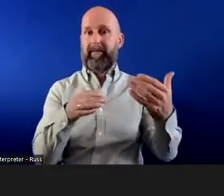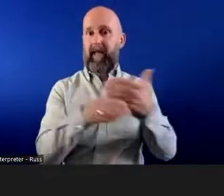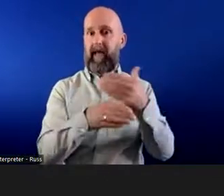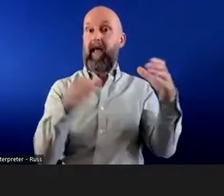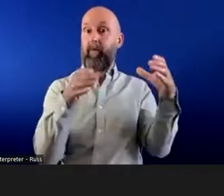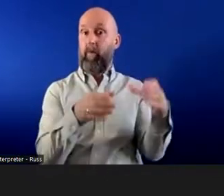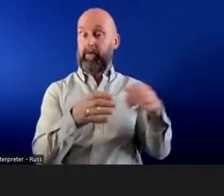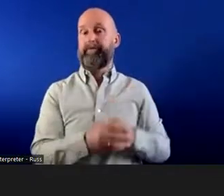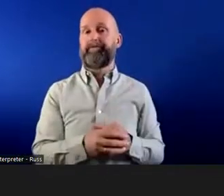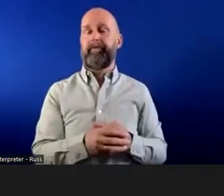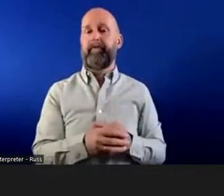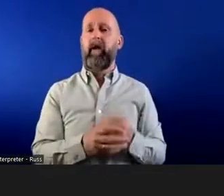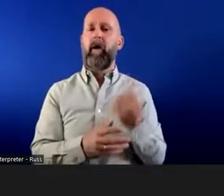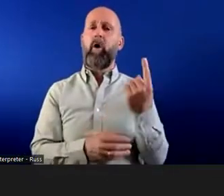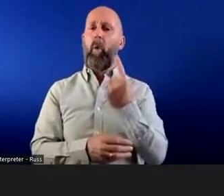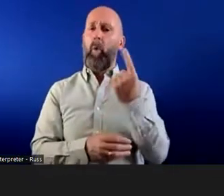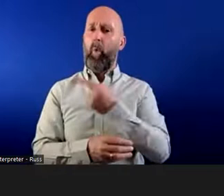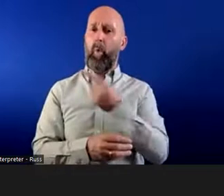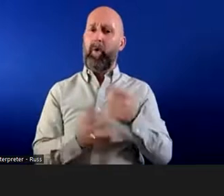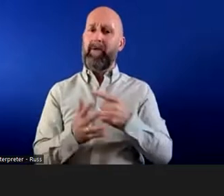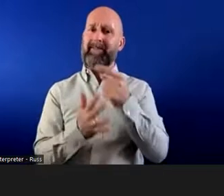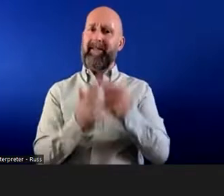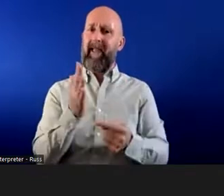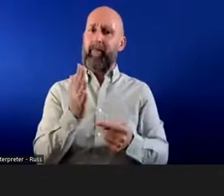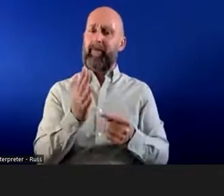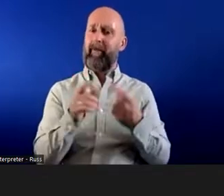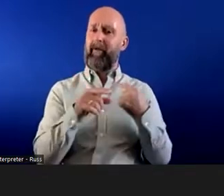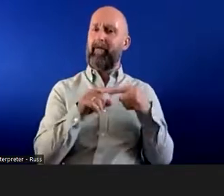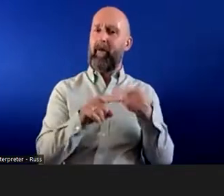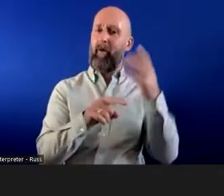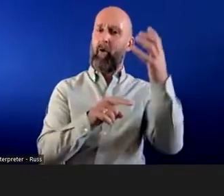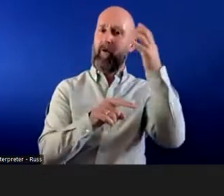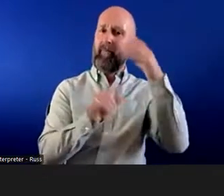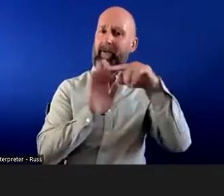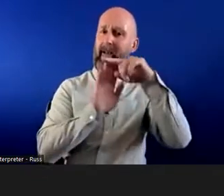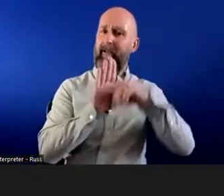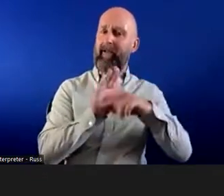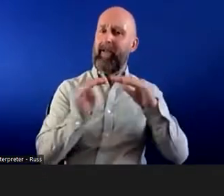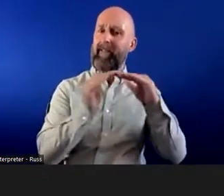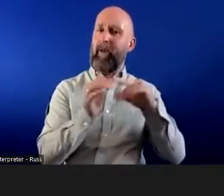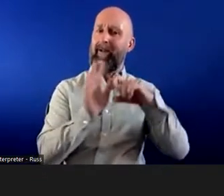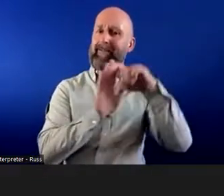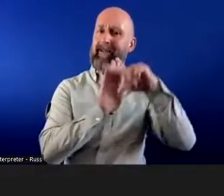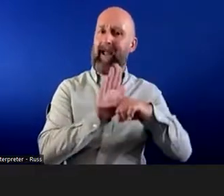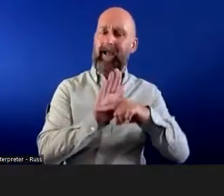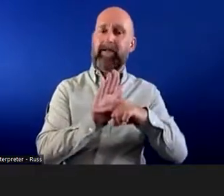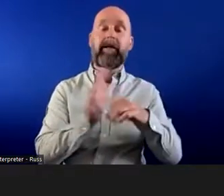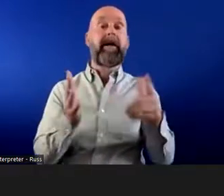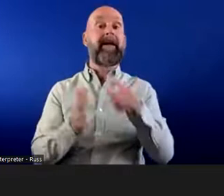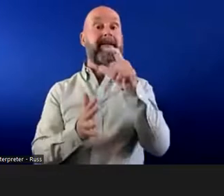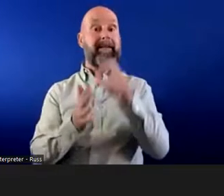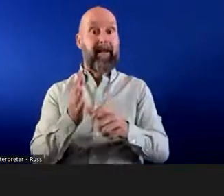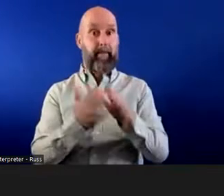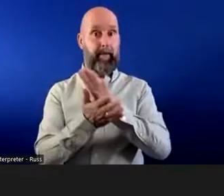Now, who is disabled under statute, according to this piece of legislation, the Equality Act? A disabled person